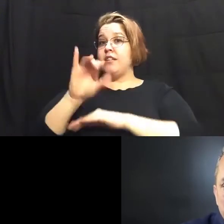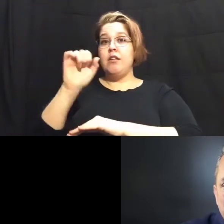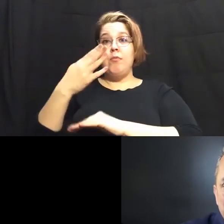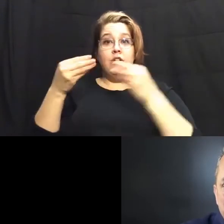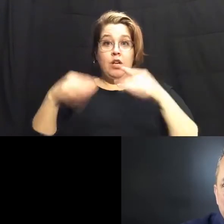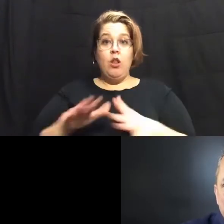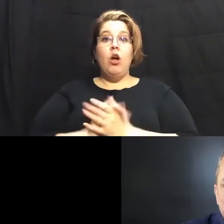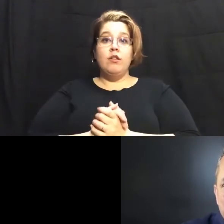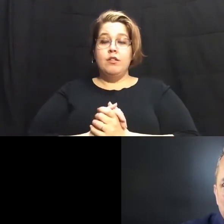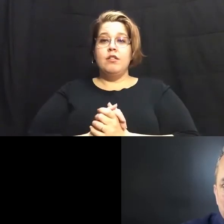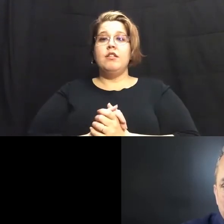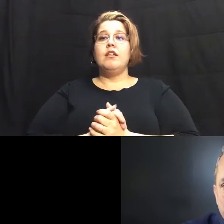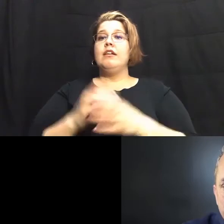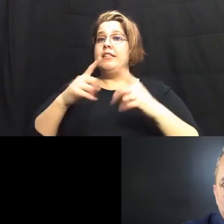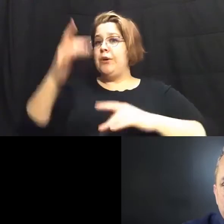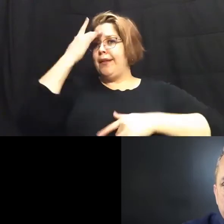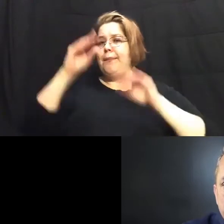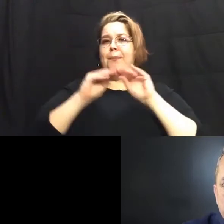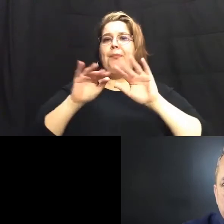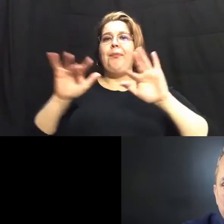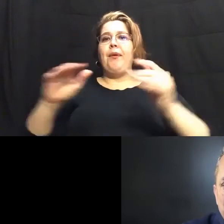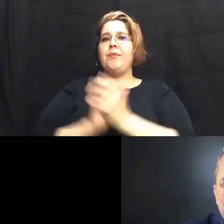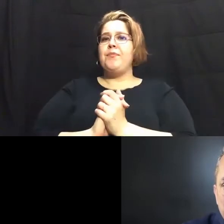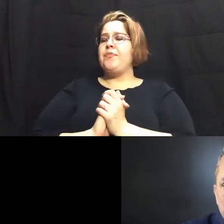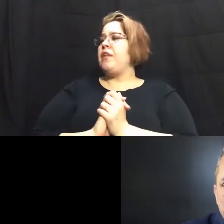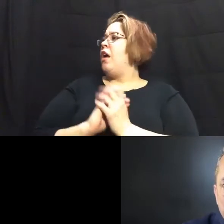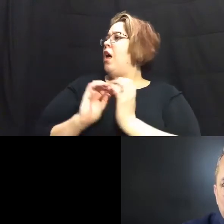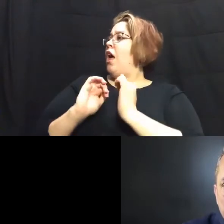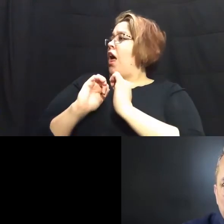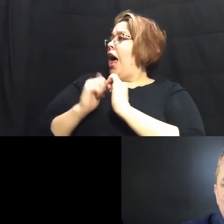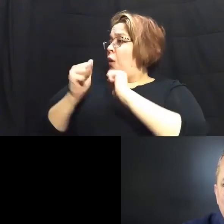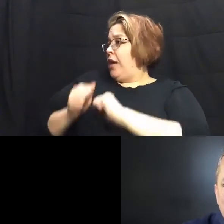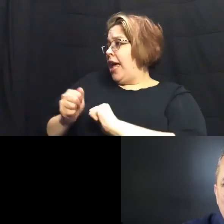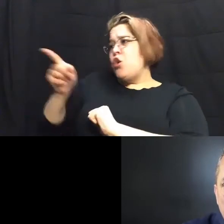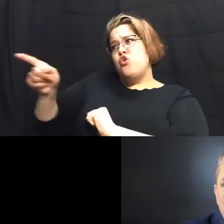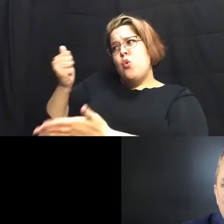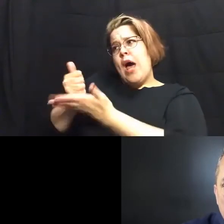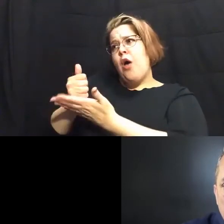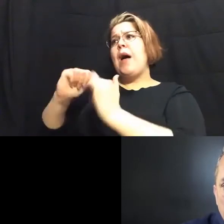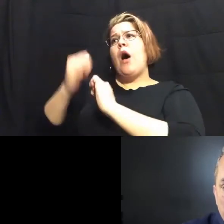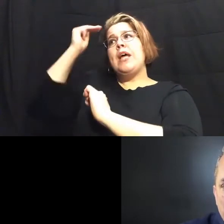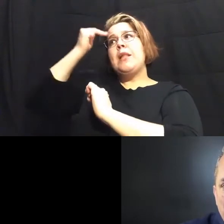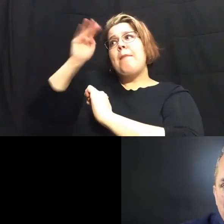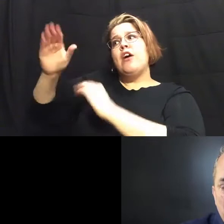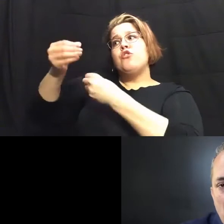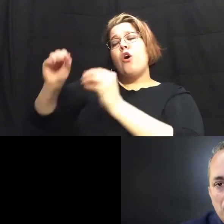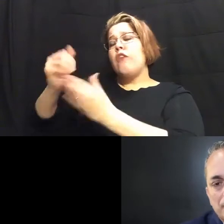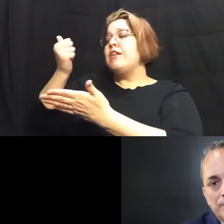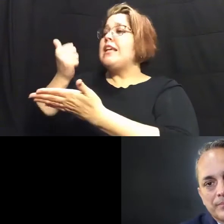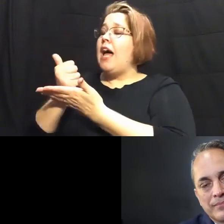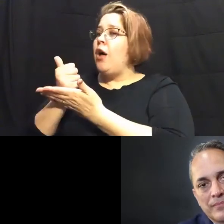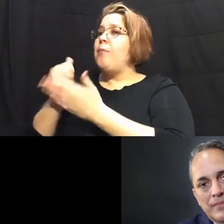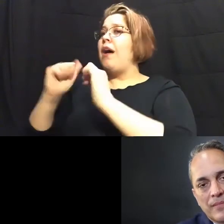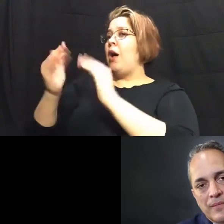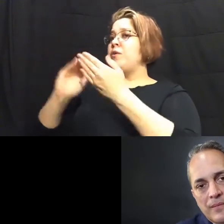during the pandemic how can you help how can the mayor's office help how can city government